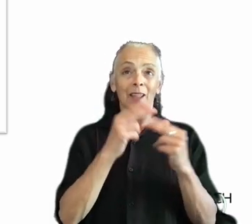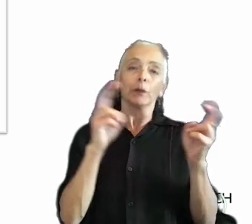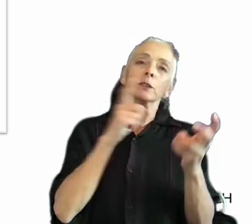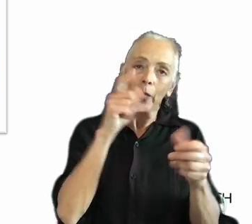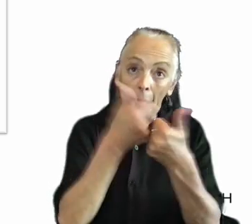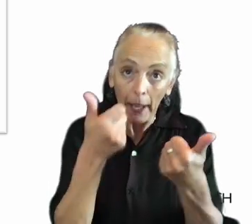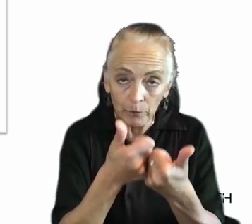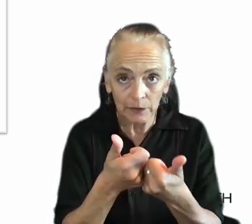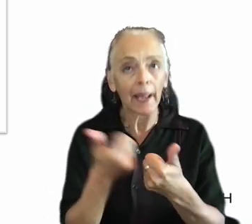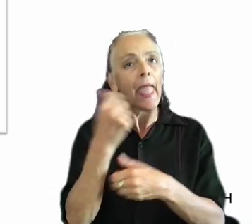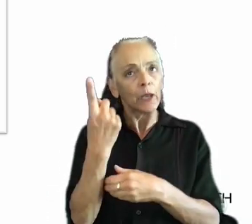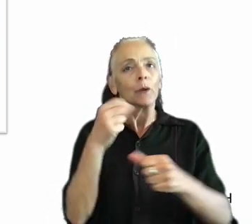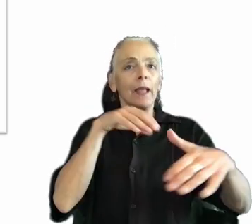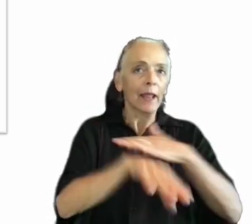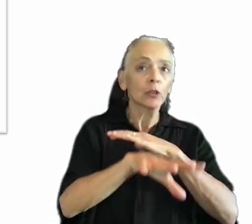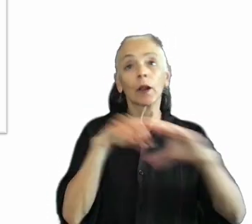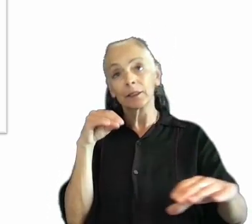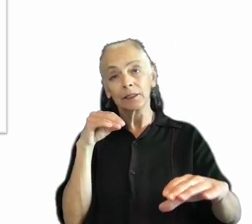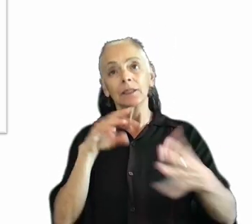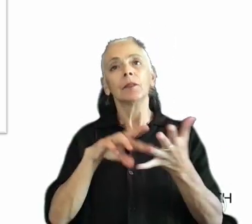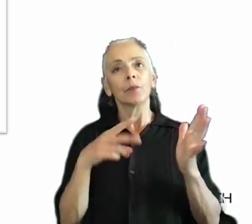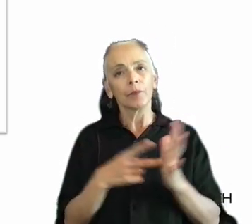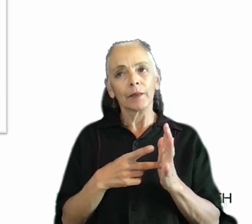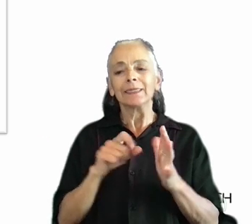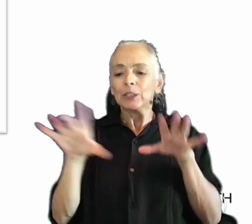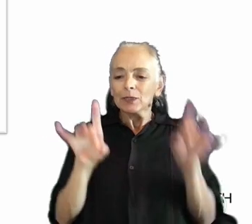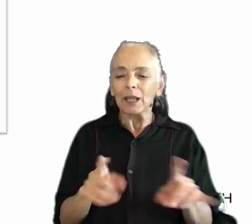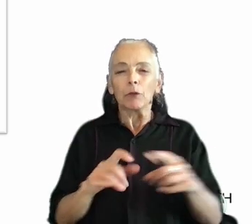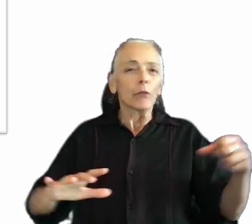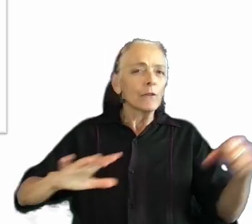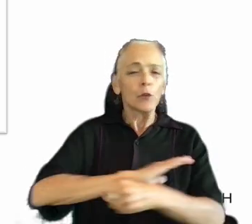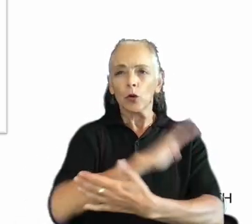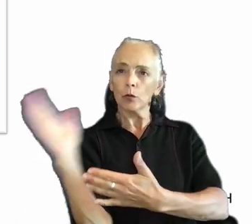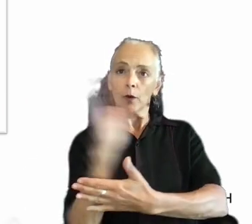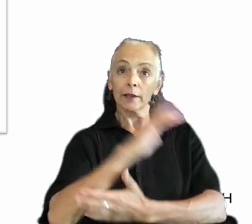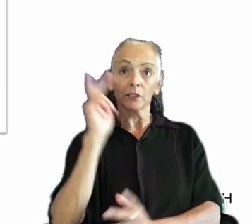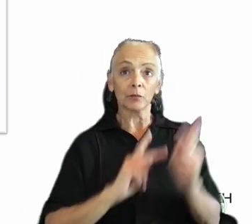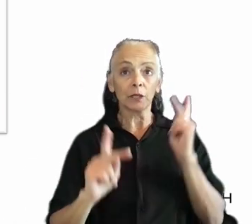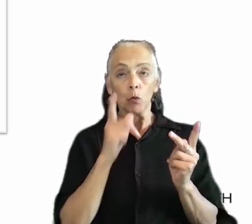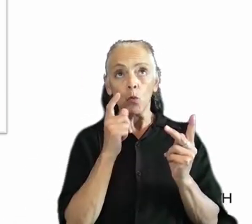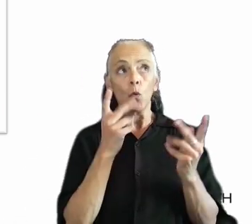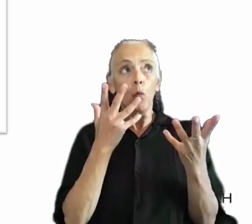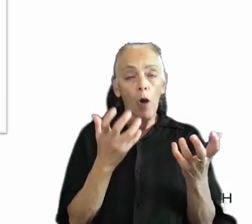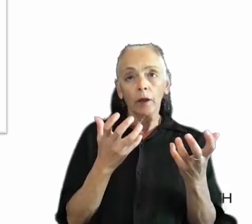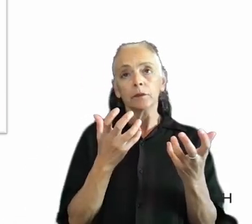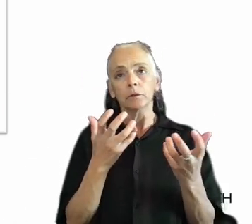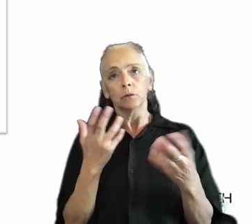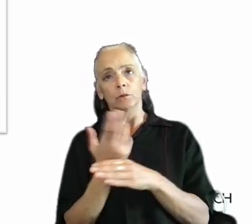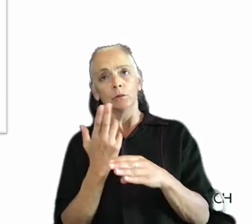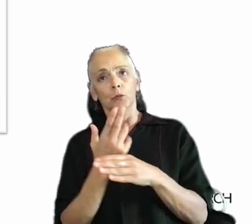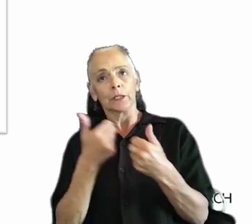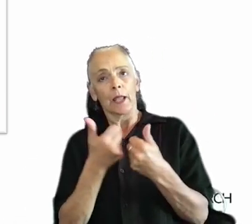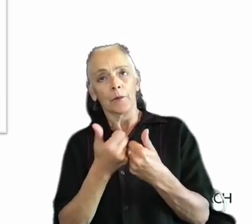that anyone can enter or exit, which means that we need to sample from the full range of people who might need or want to do so. And that means